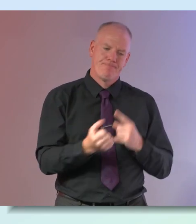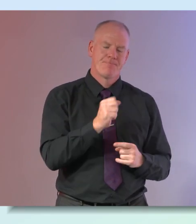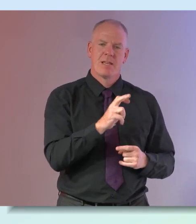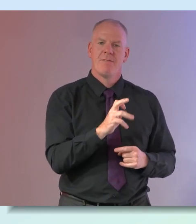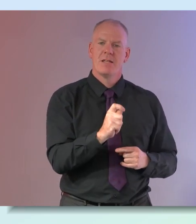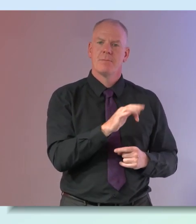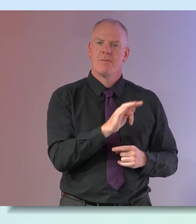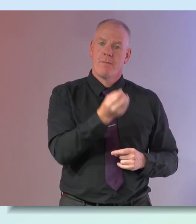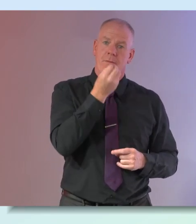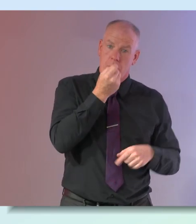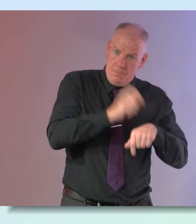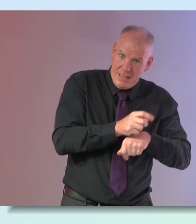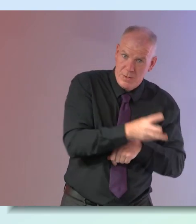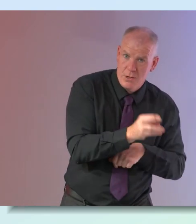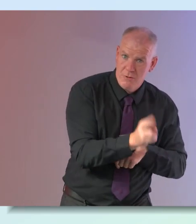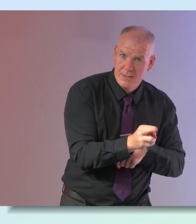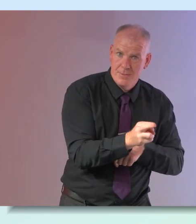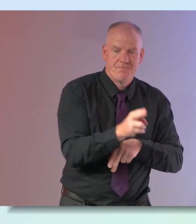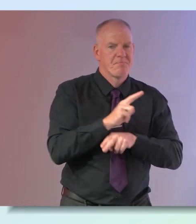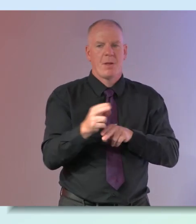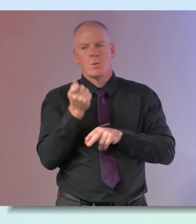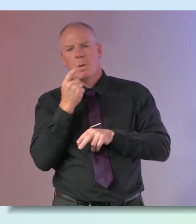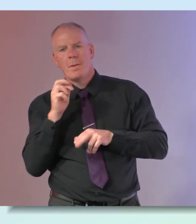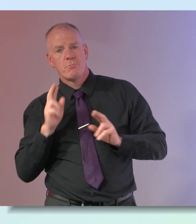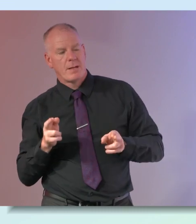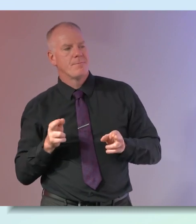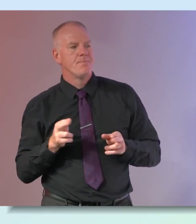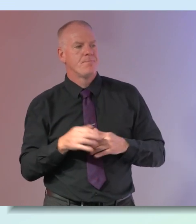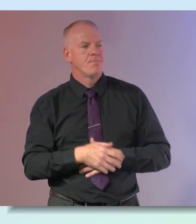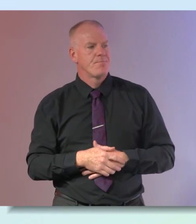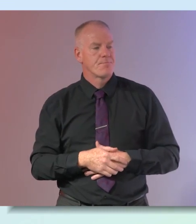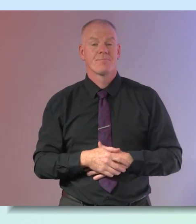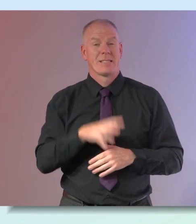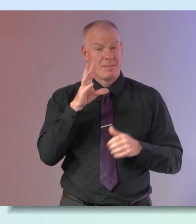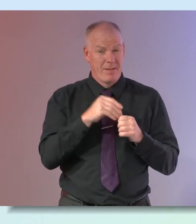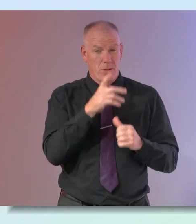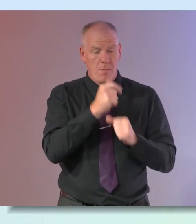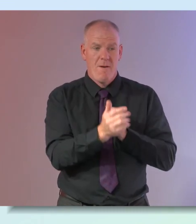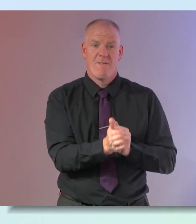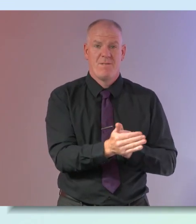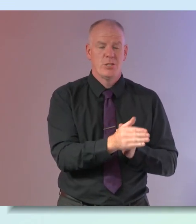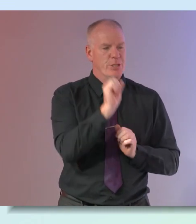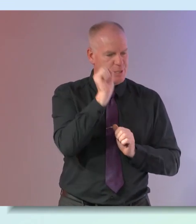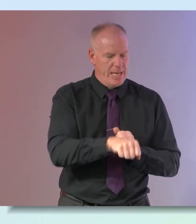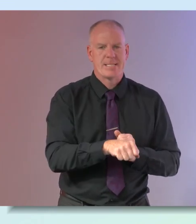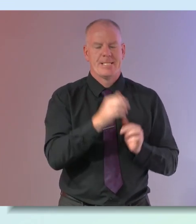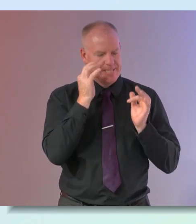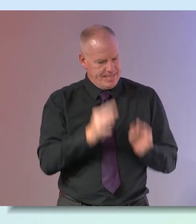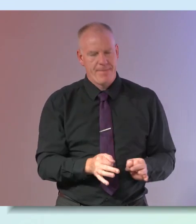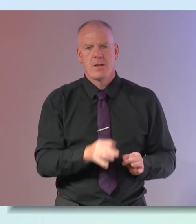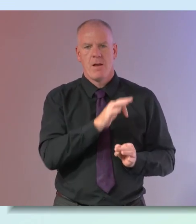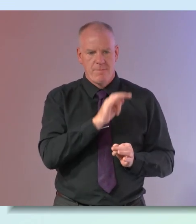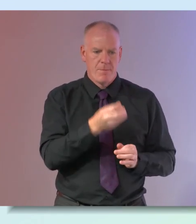from our foods that's the best i suppose that is the best way when it comes to fish uh oily fish yes that's definitely the case